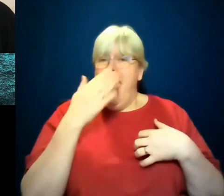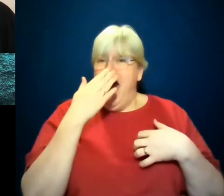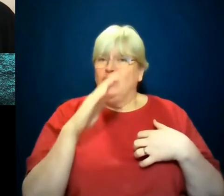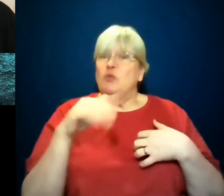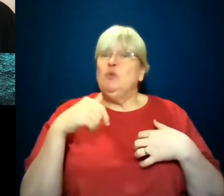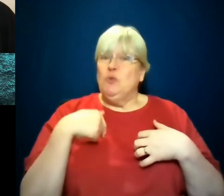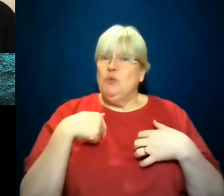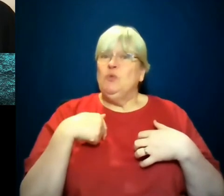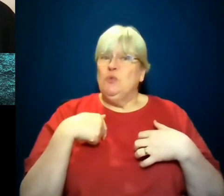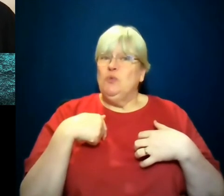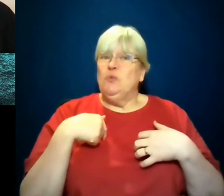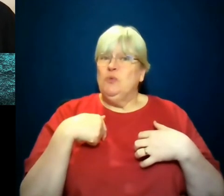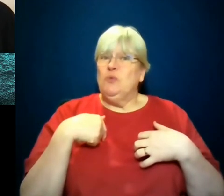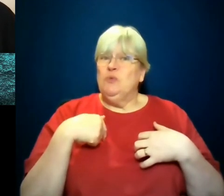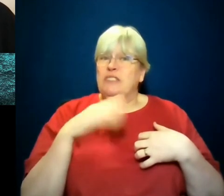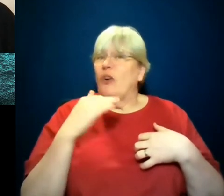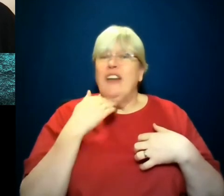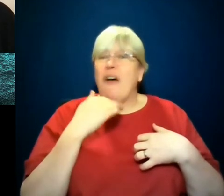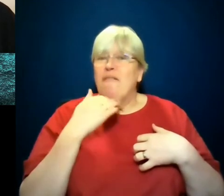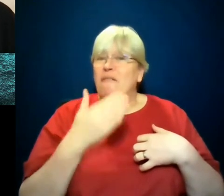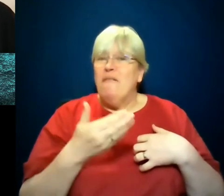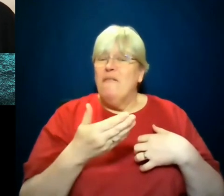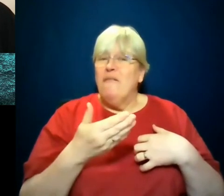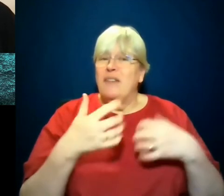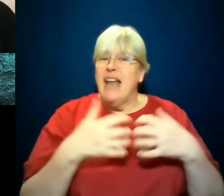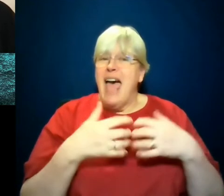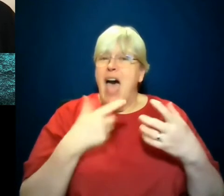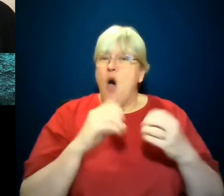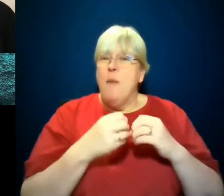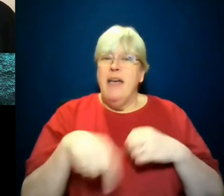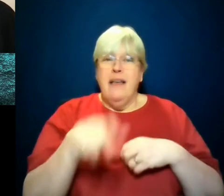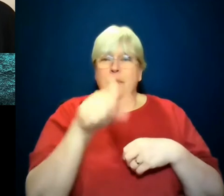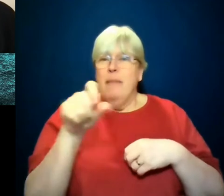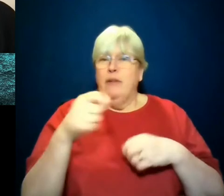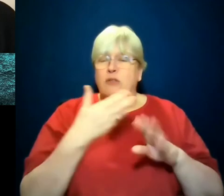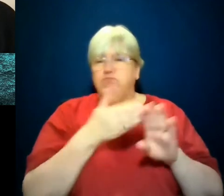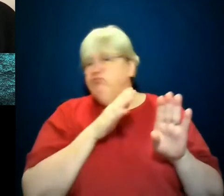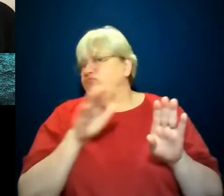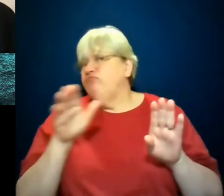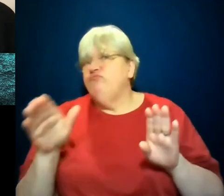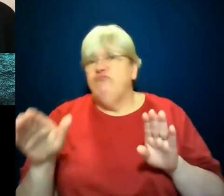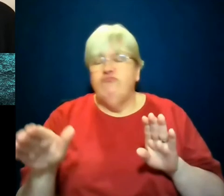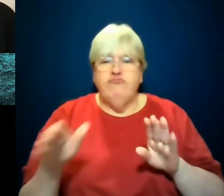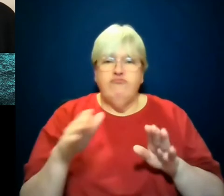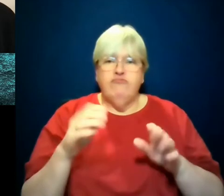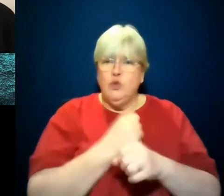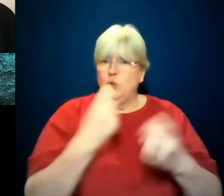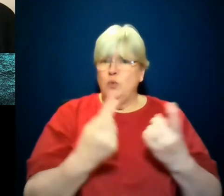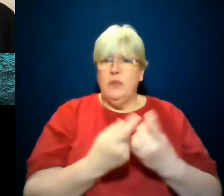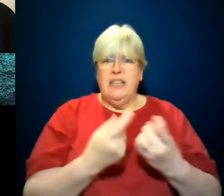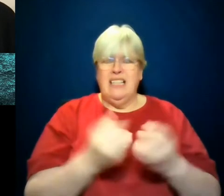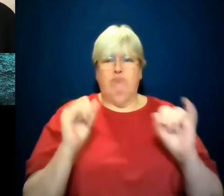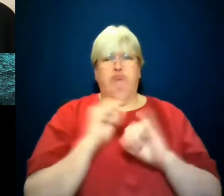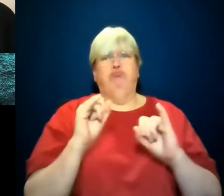mentality of not enoughness and why it makes some people kind of go off the rails and do things that are, that are gross, that are